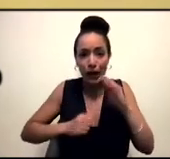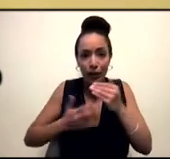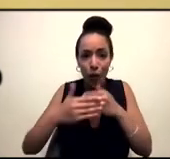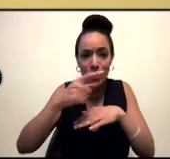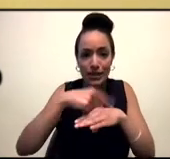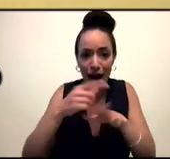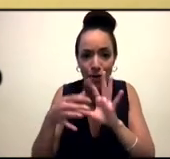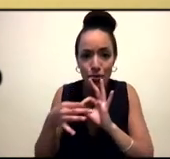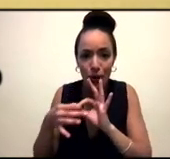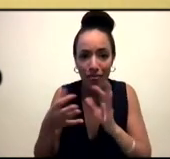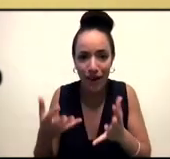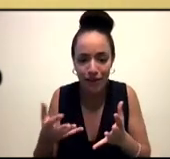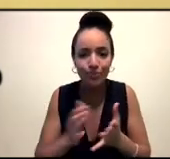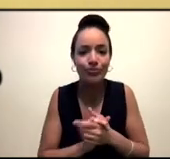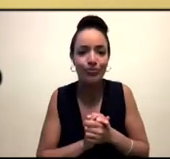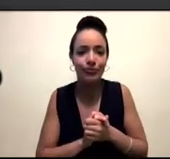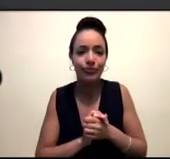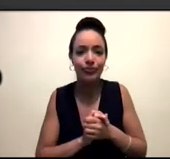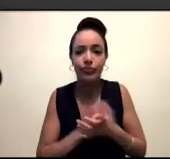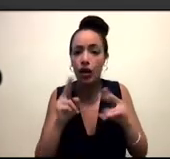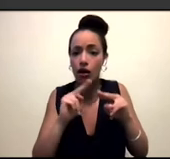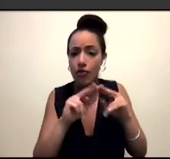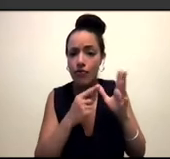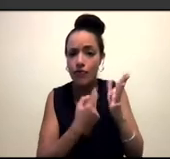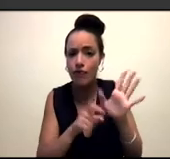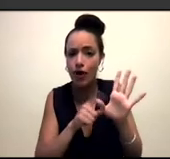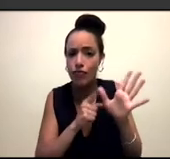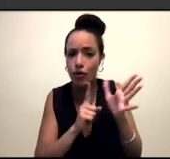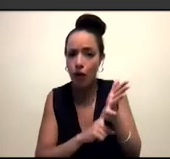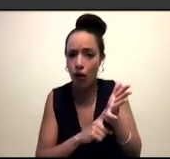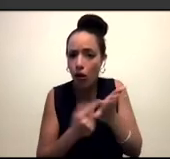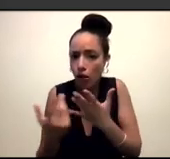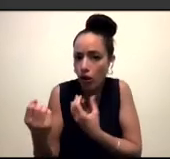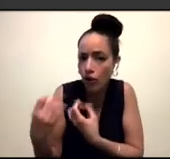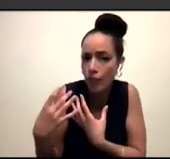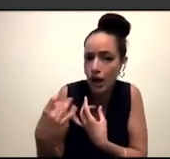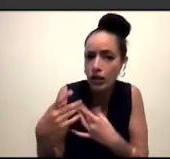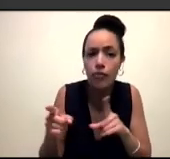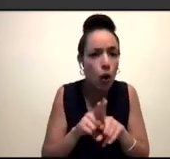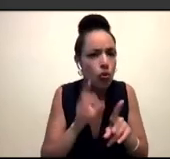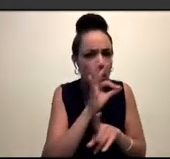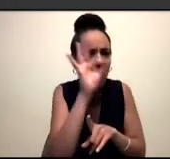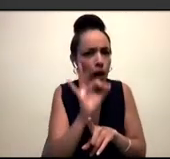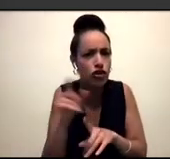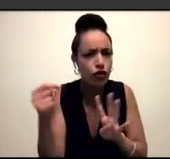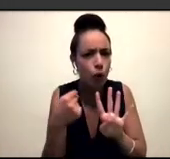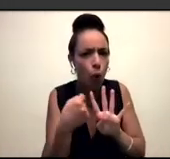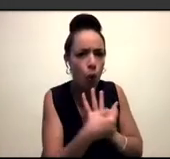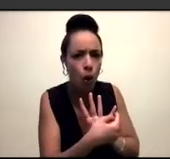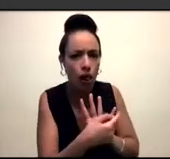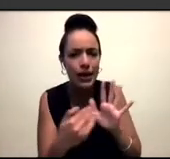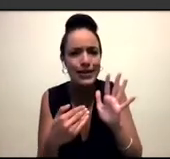if from all of that, if you have any comments, but also I had a question I wanted to ask everyone, which was, you know, Zane mentioned